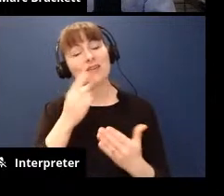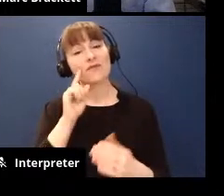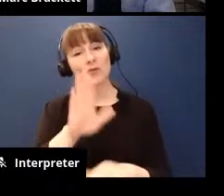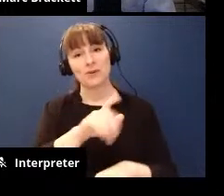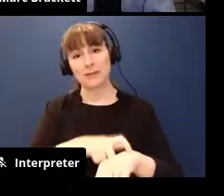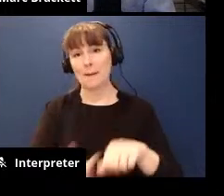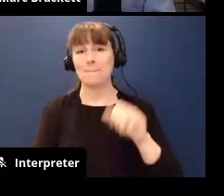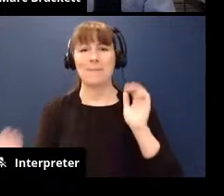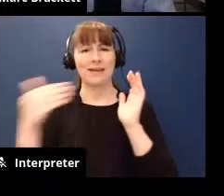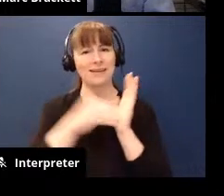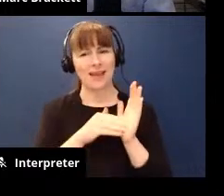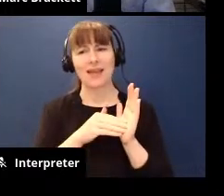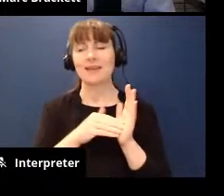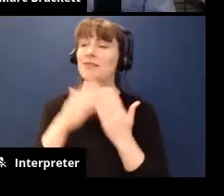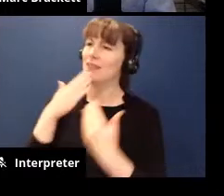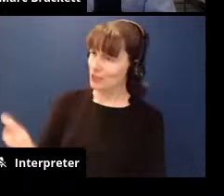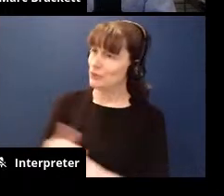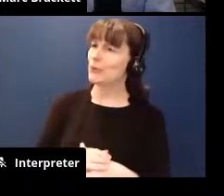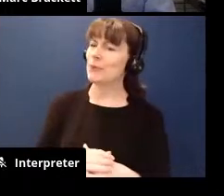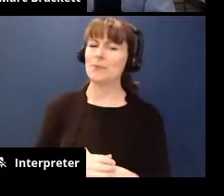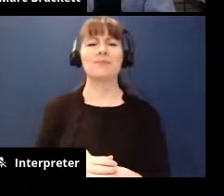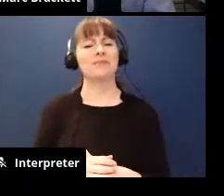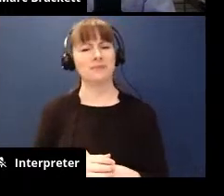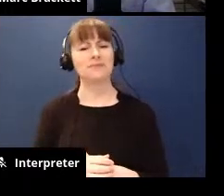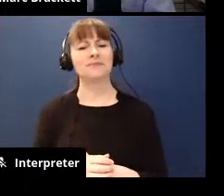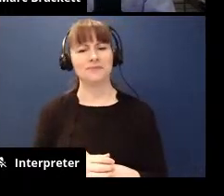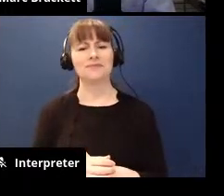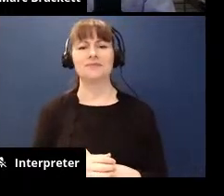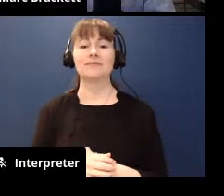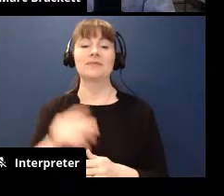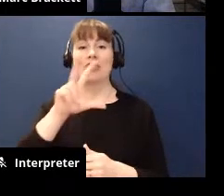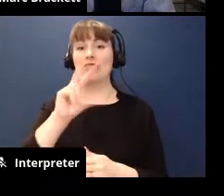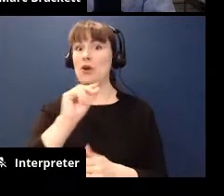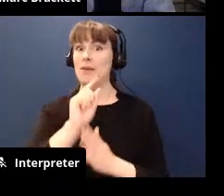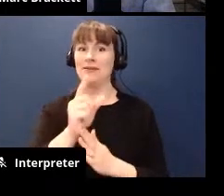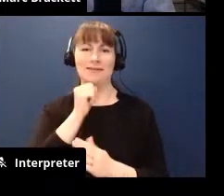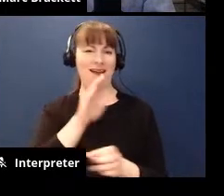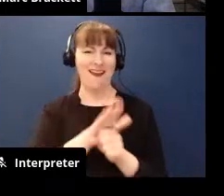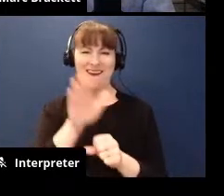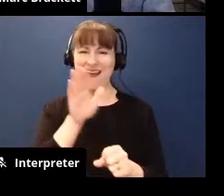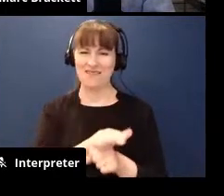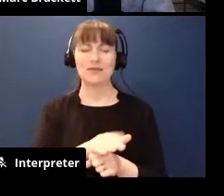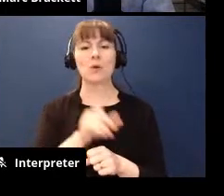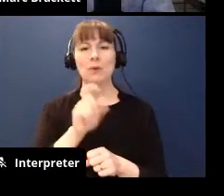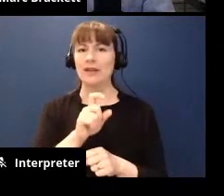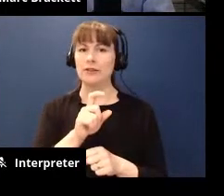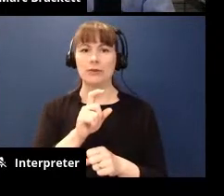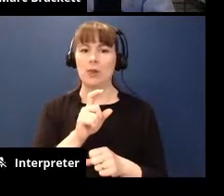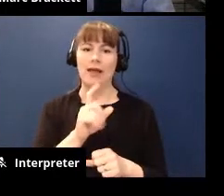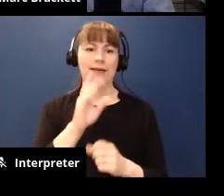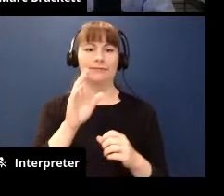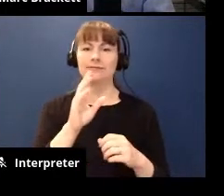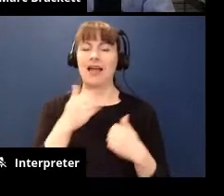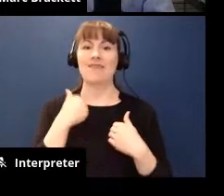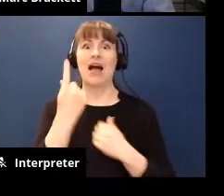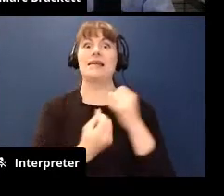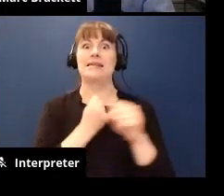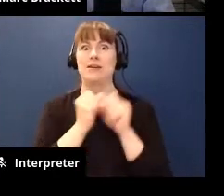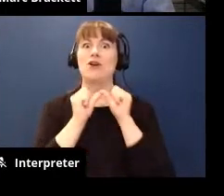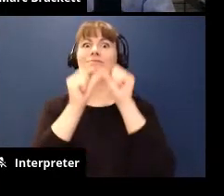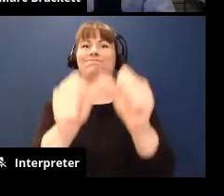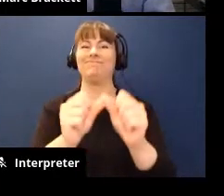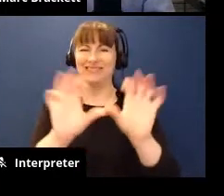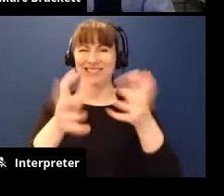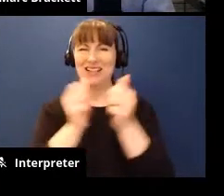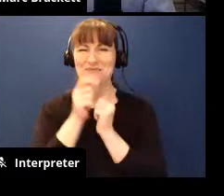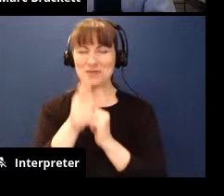once again um thank you the 30-minute segments were not enough we need to all in like a yearly course with you uh but for now